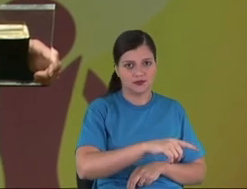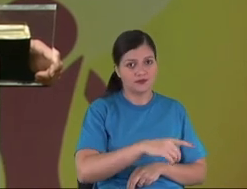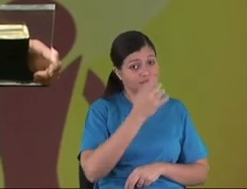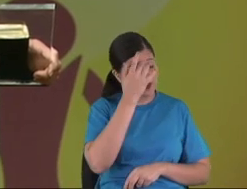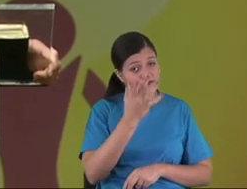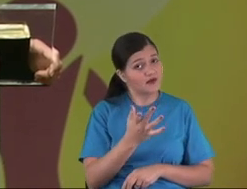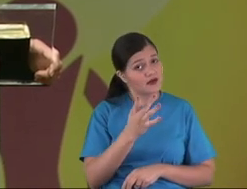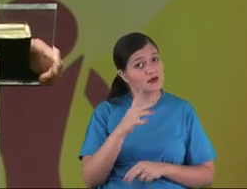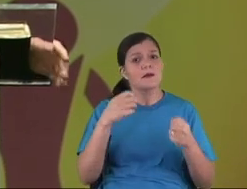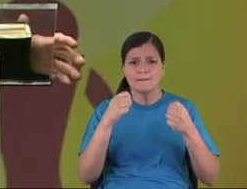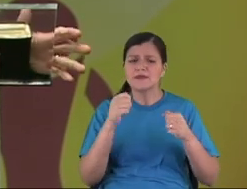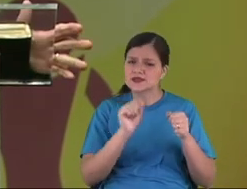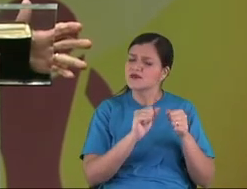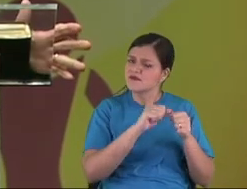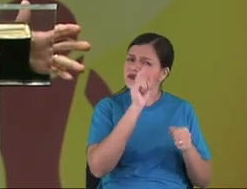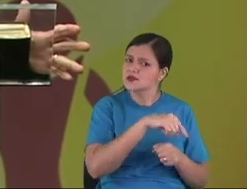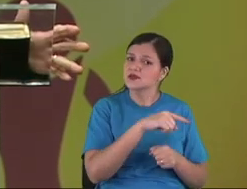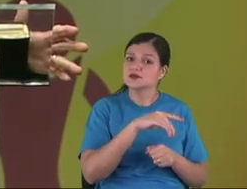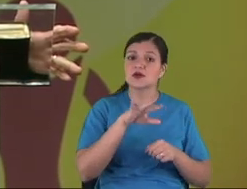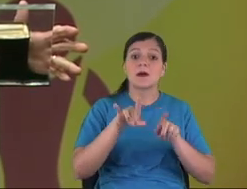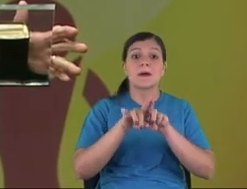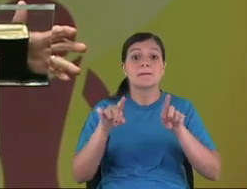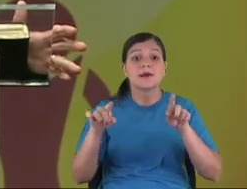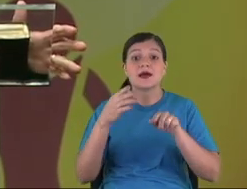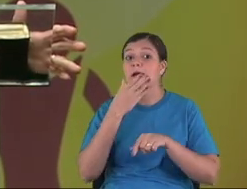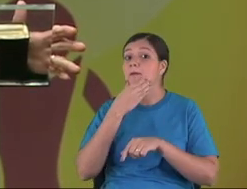do it. Dad,